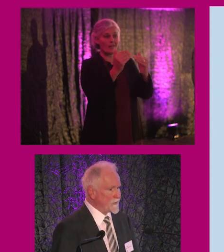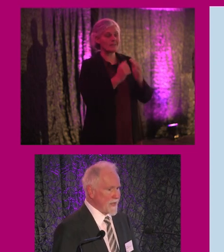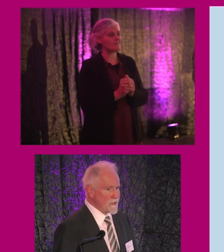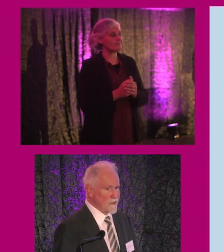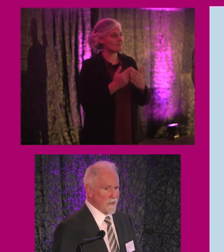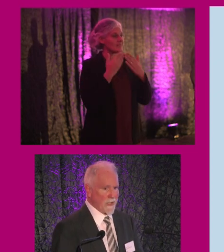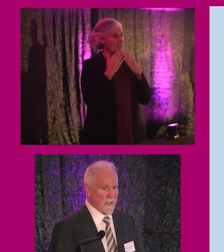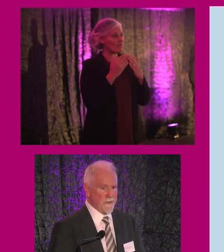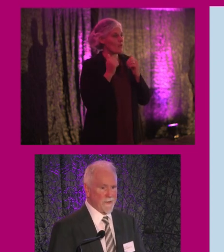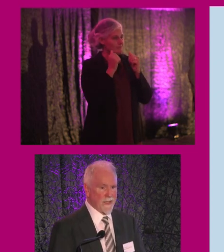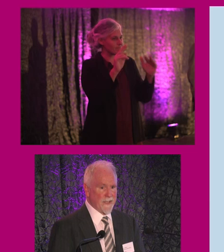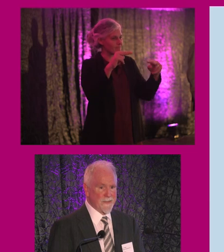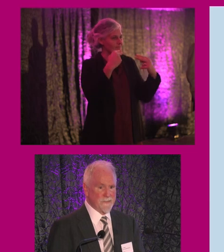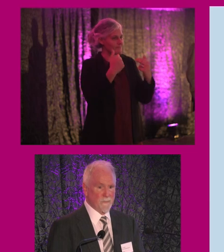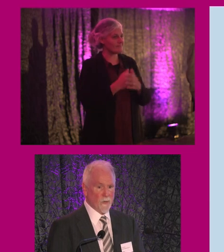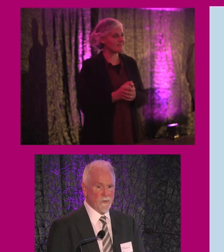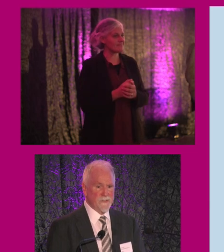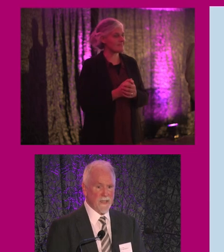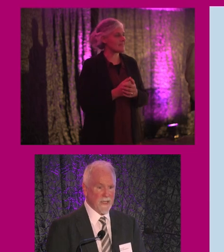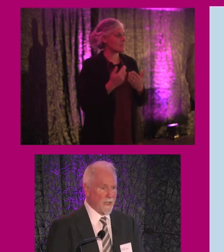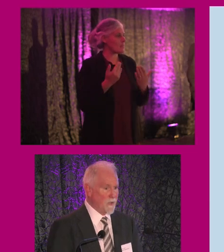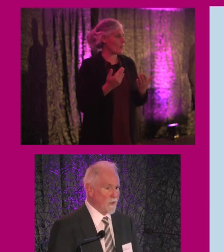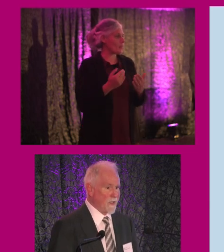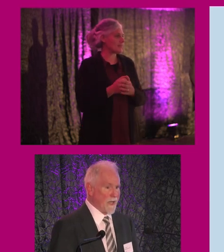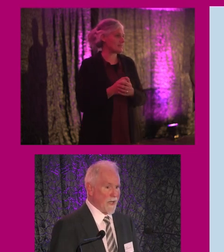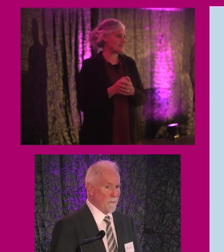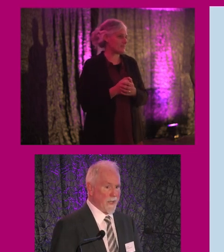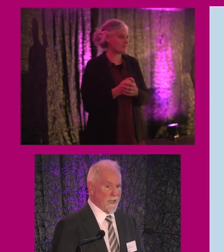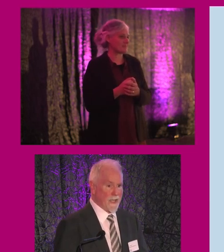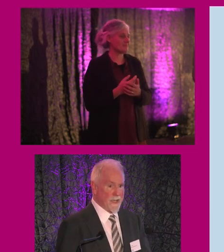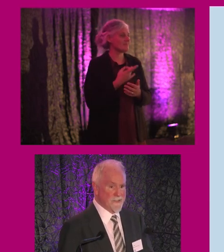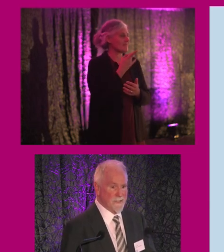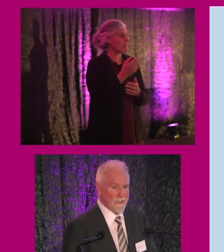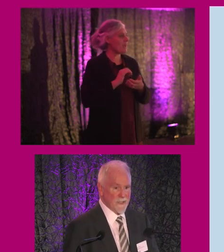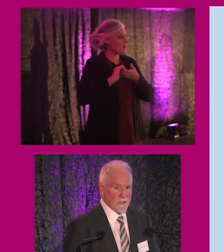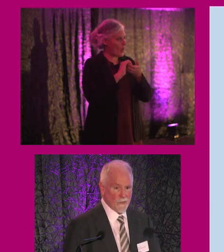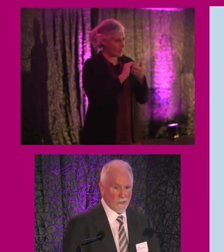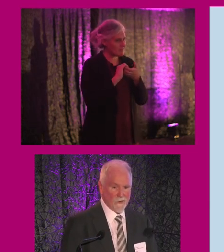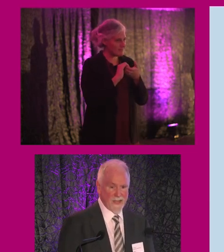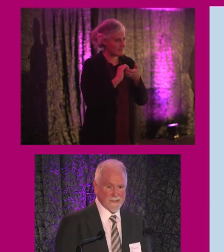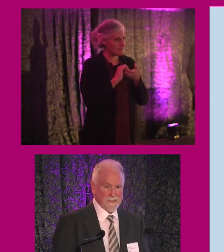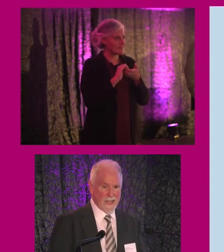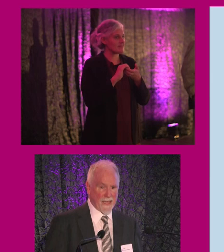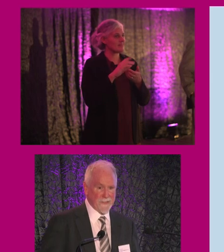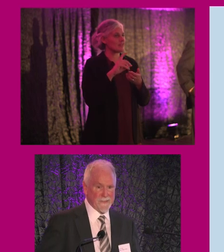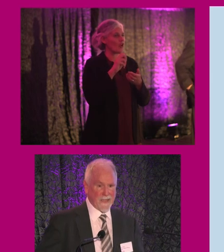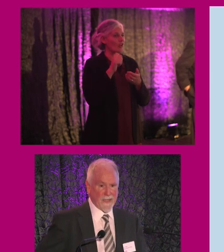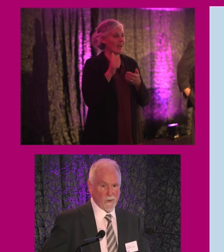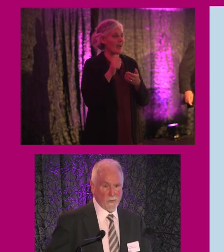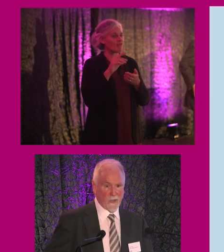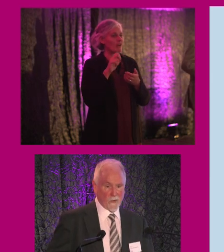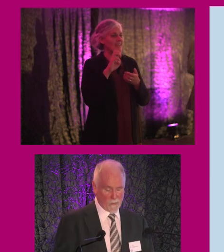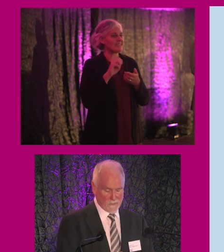for your attention. So, And at this moment, I'm calling on my colleagues, Donna Rice and